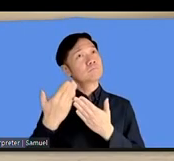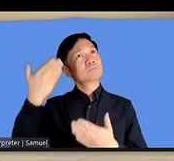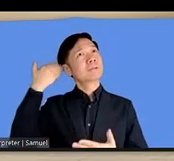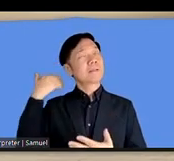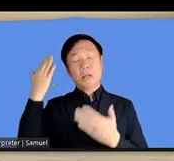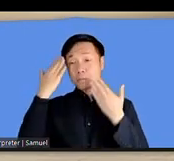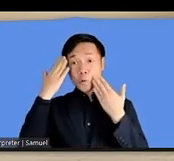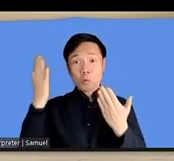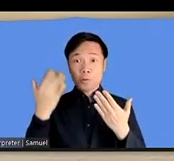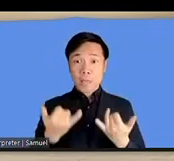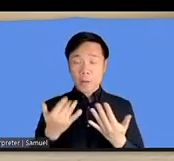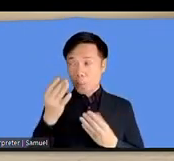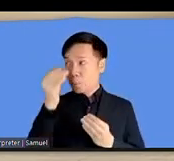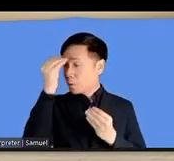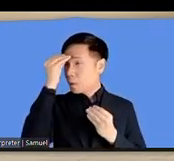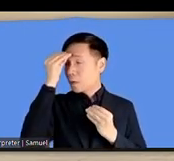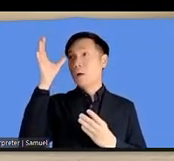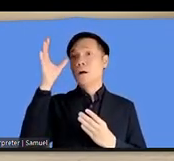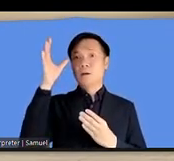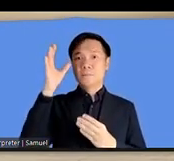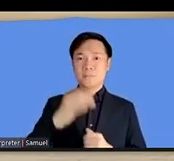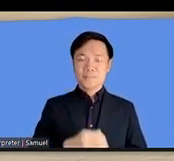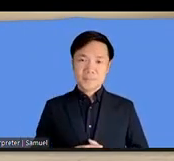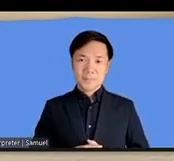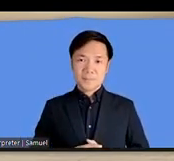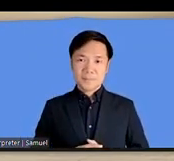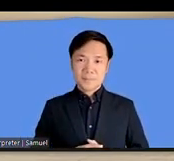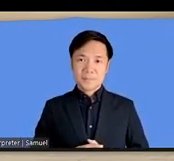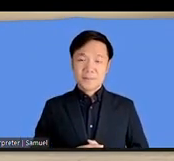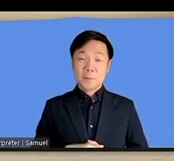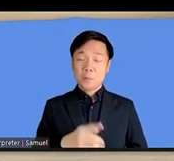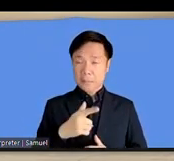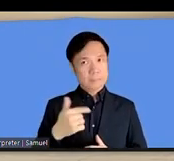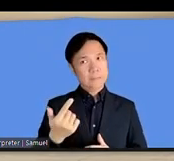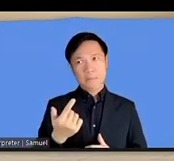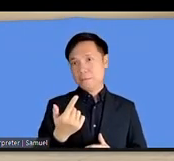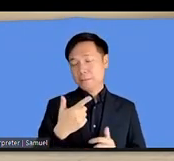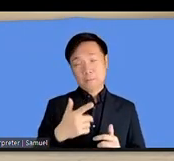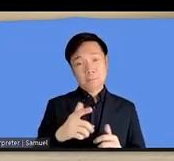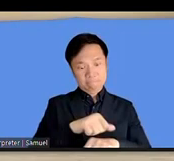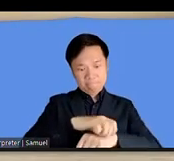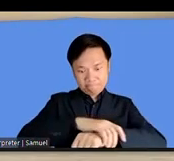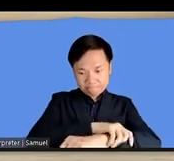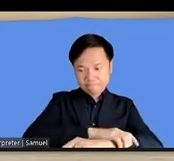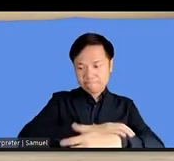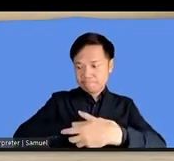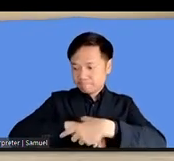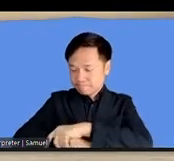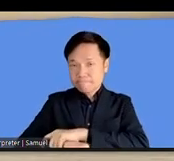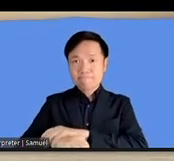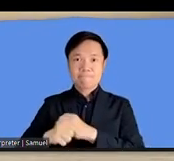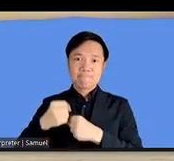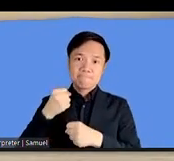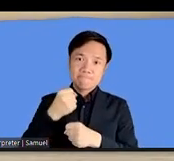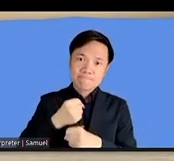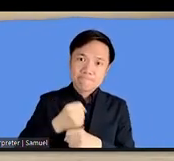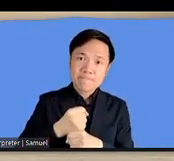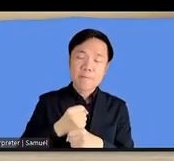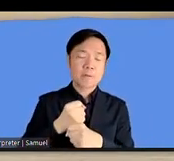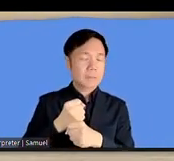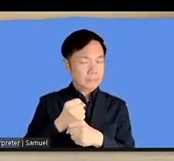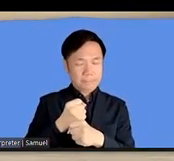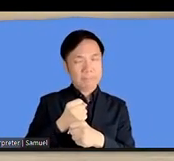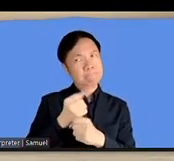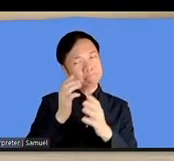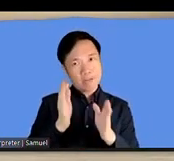And so there's a lot of work being done. We have to keep doing on making people aware of